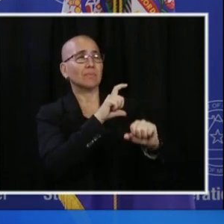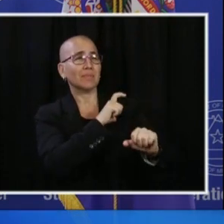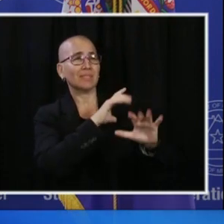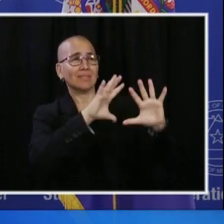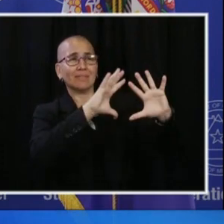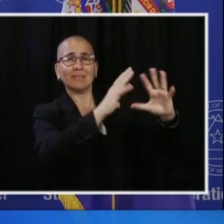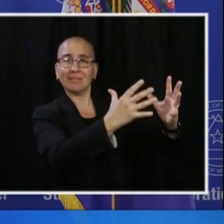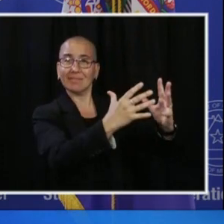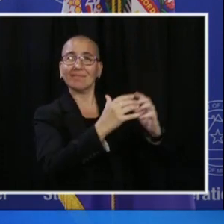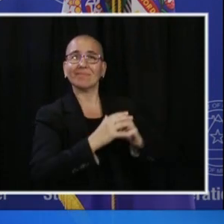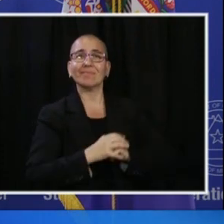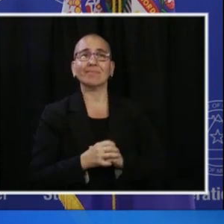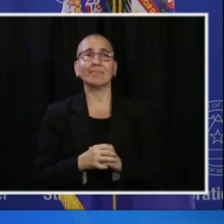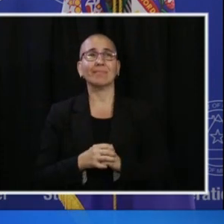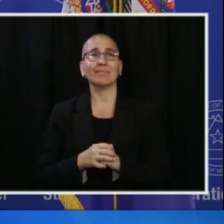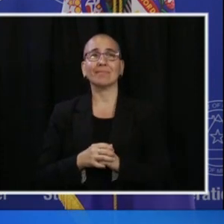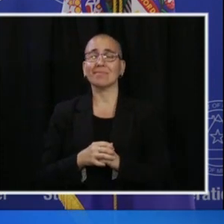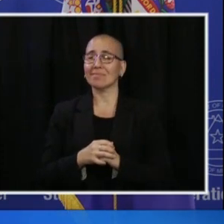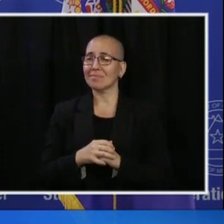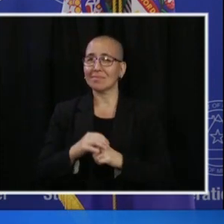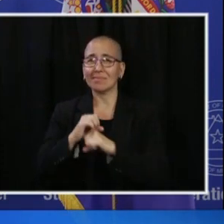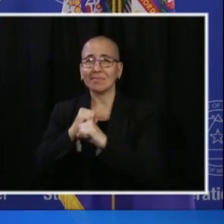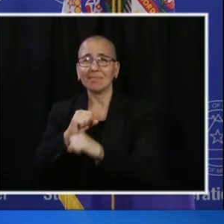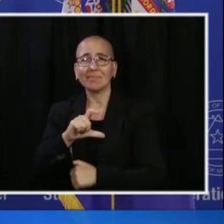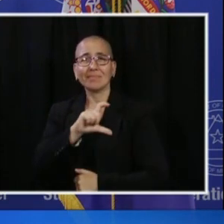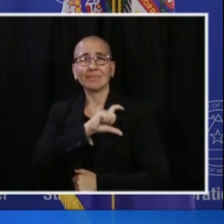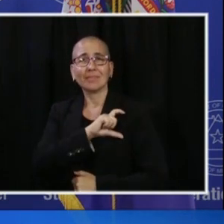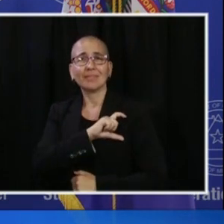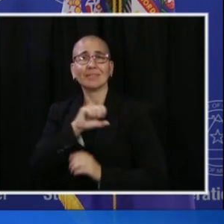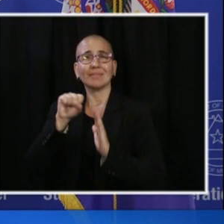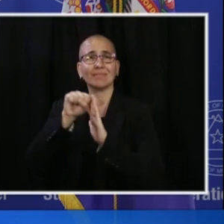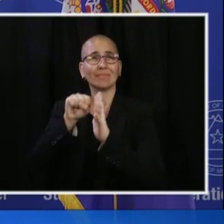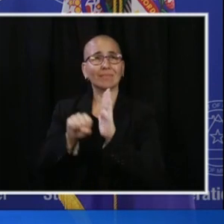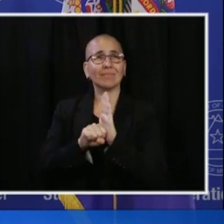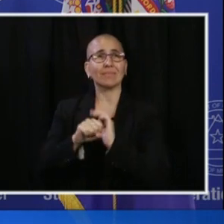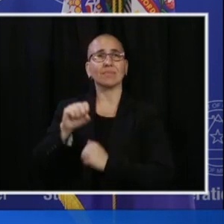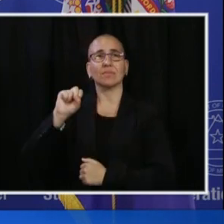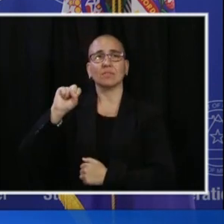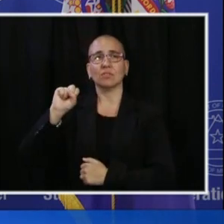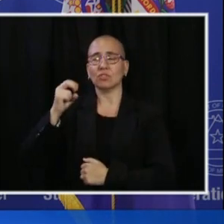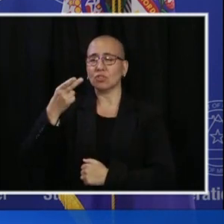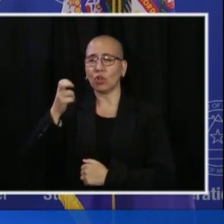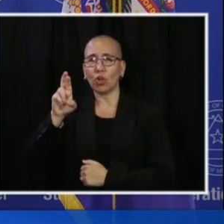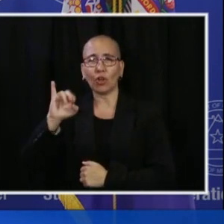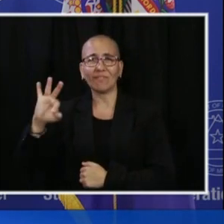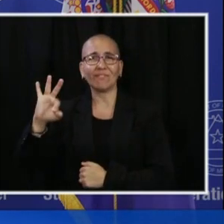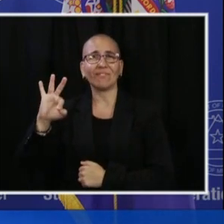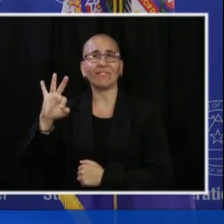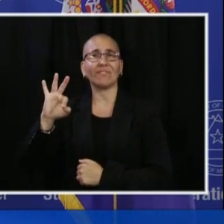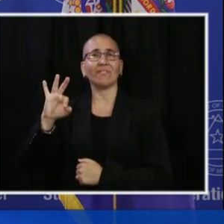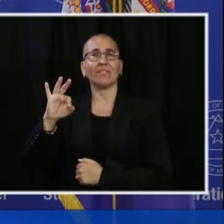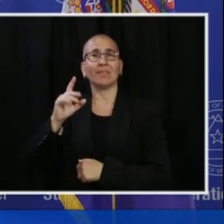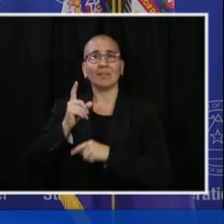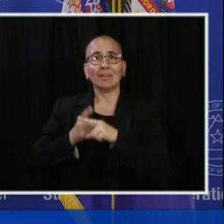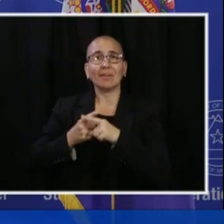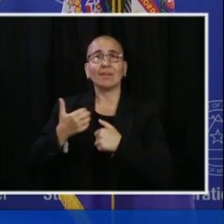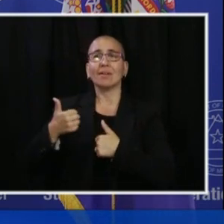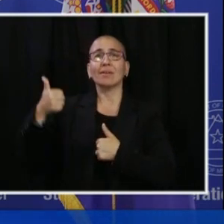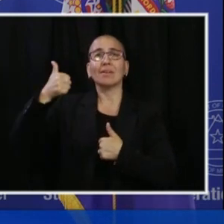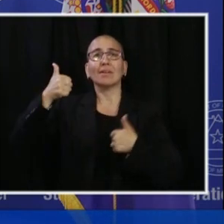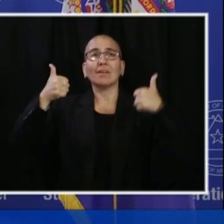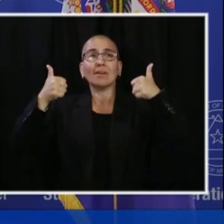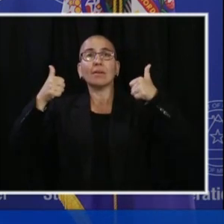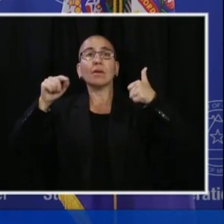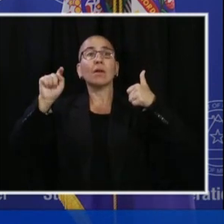National Guard, State Patrol, Police Department, Sheriff's Departments, as well as those who are out there making sure we maintain utilities and everything